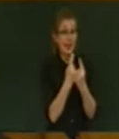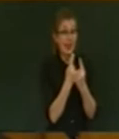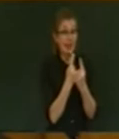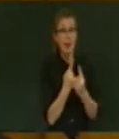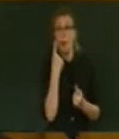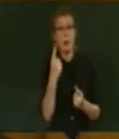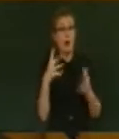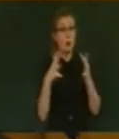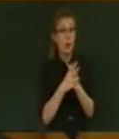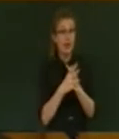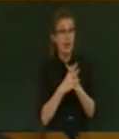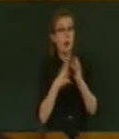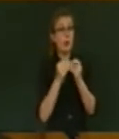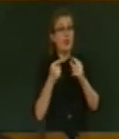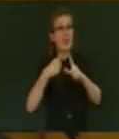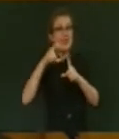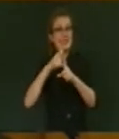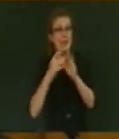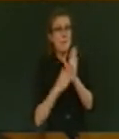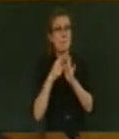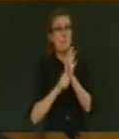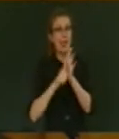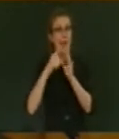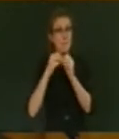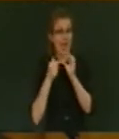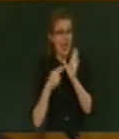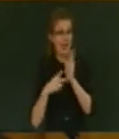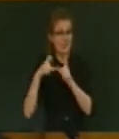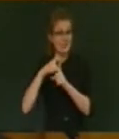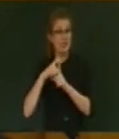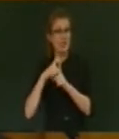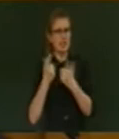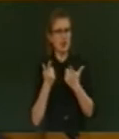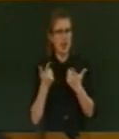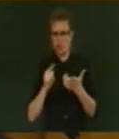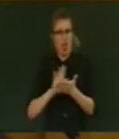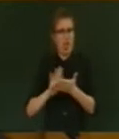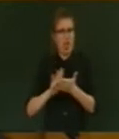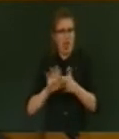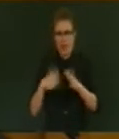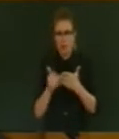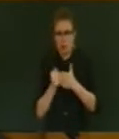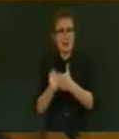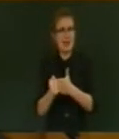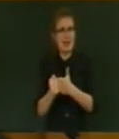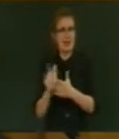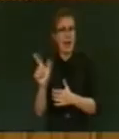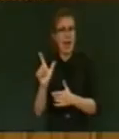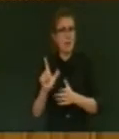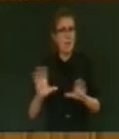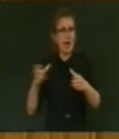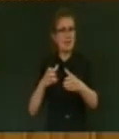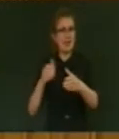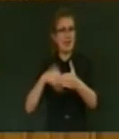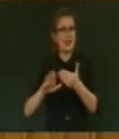working out how to lead the Labor Party in a general election. And how did that go? It